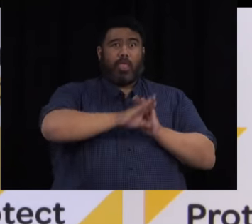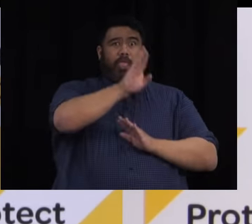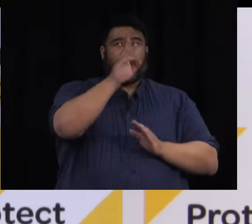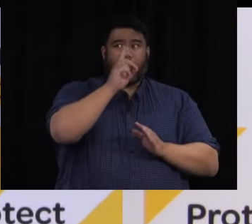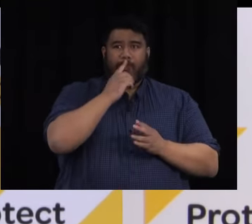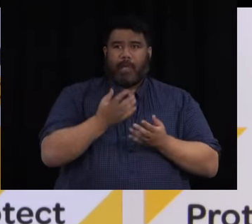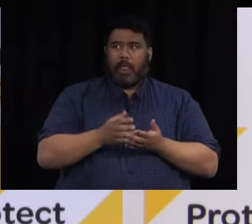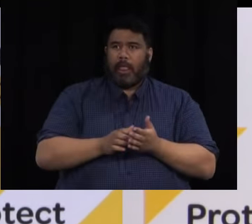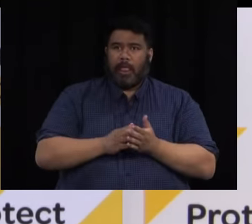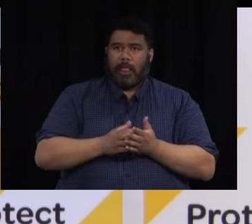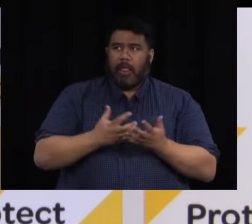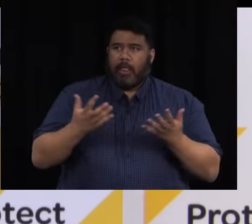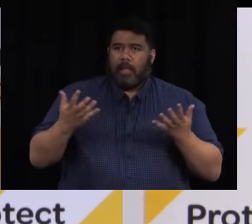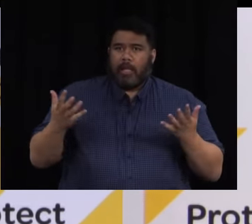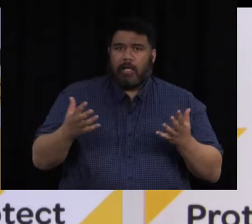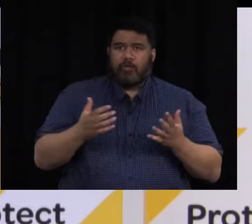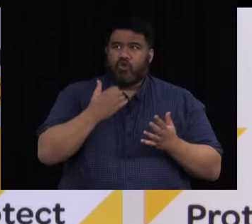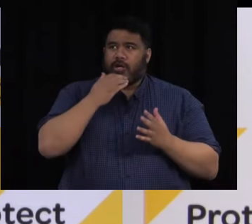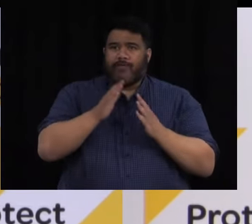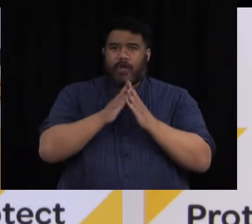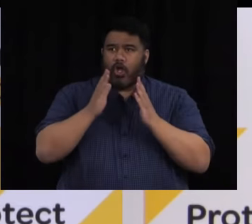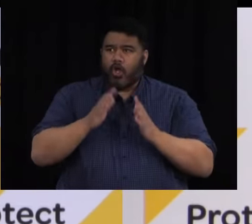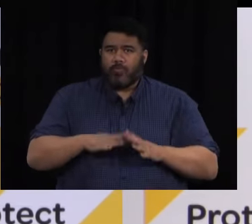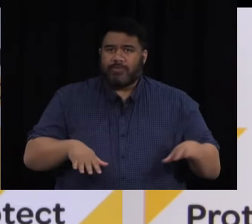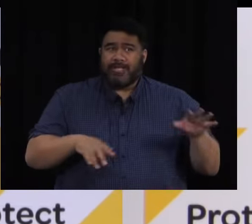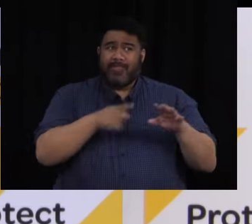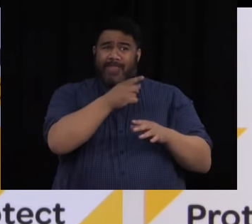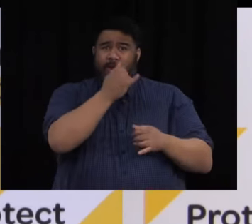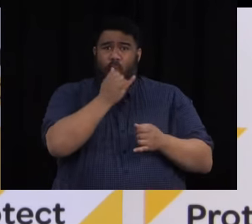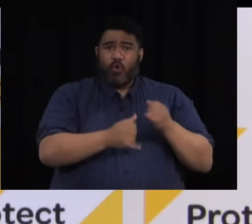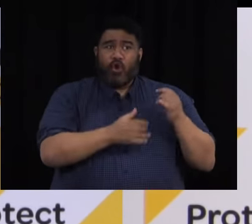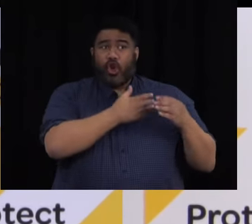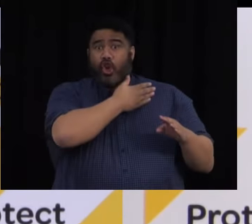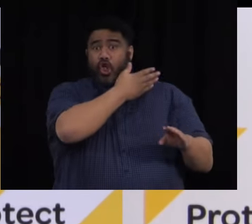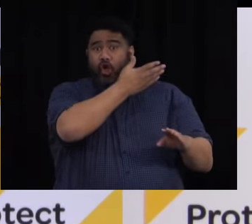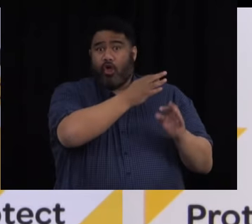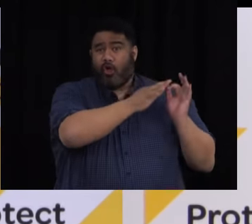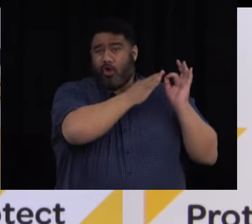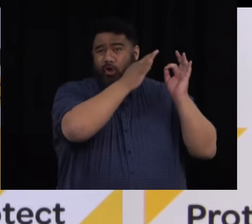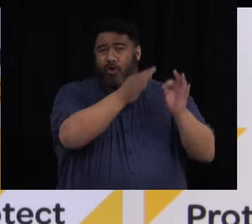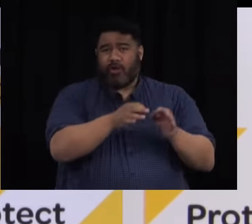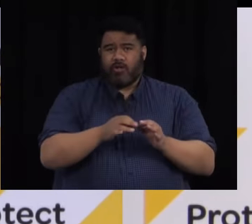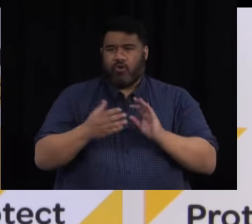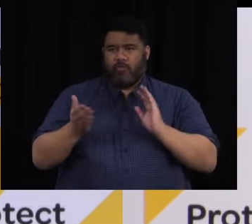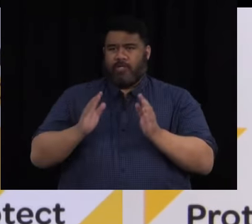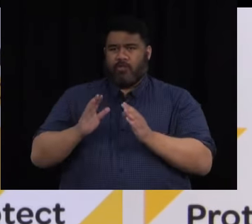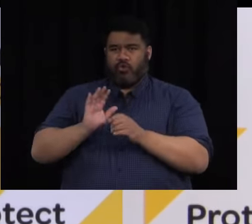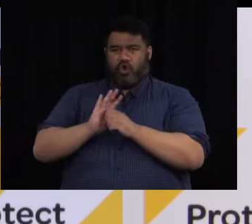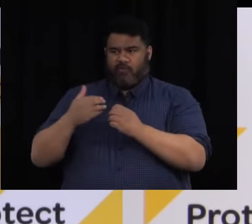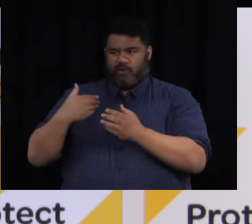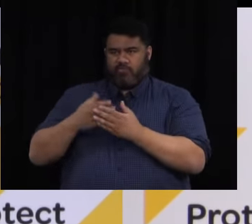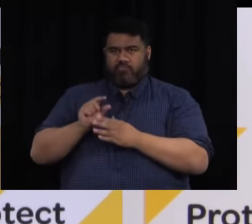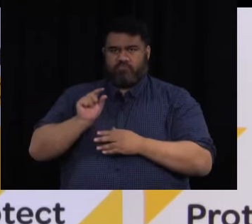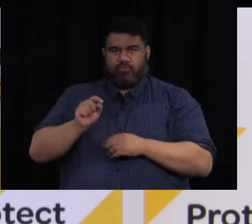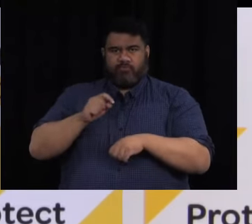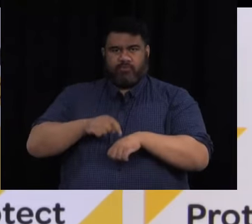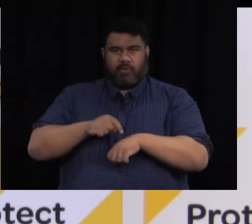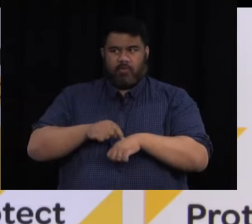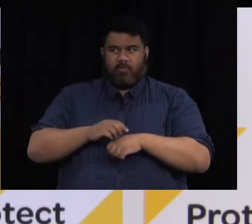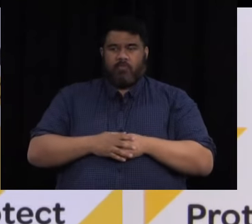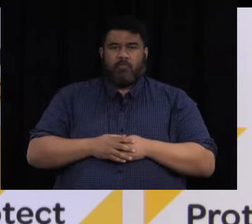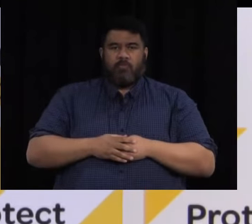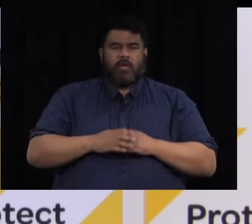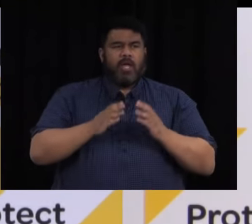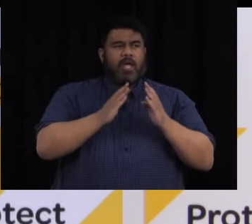emergency housing social wait lists growing for some time now. We've seen overseas where these particular housing structures have been